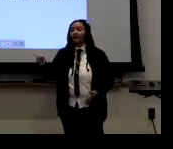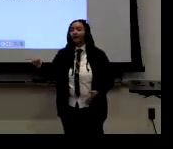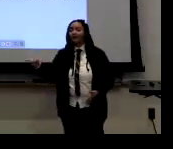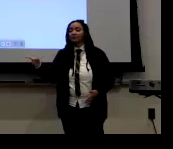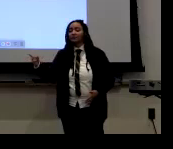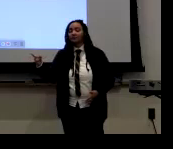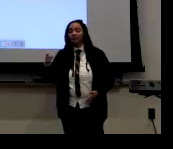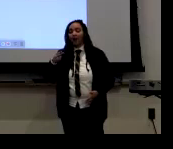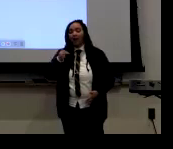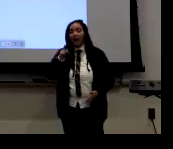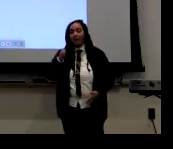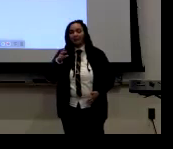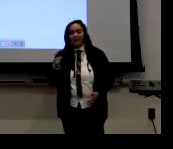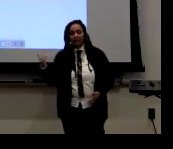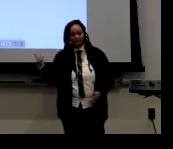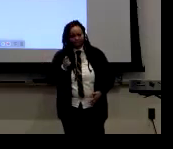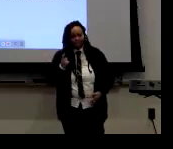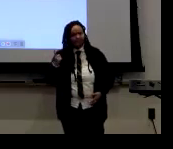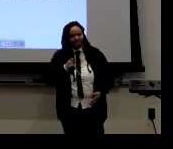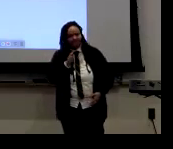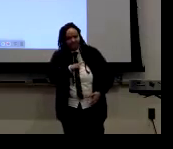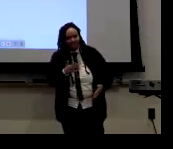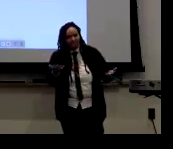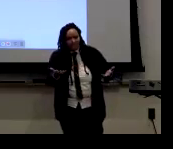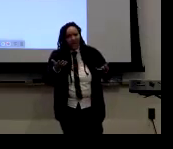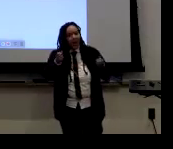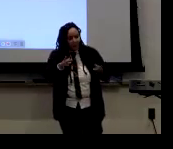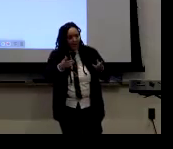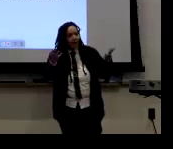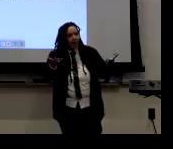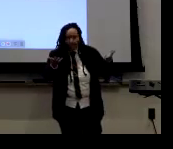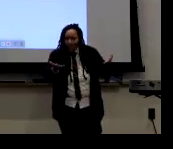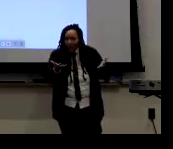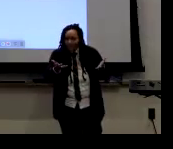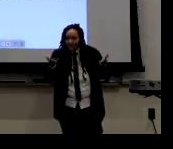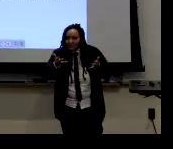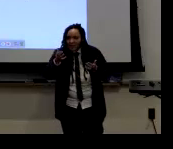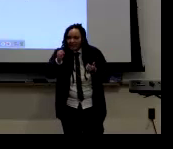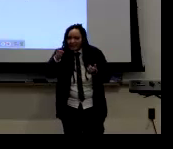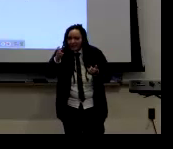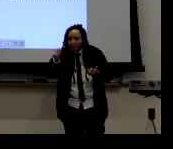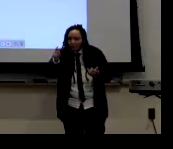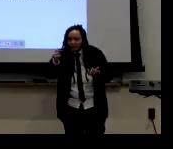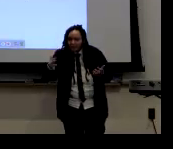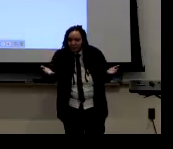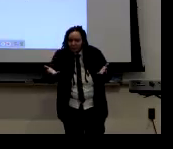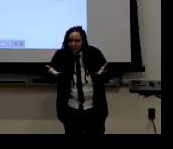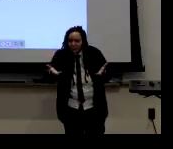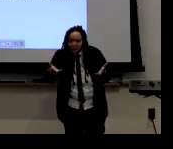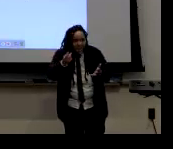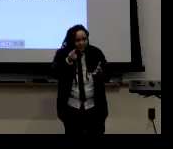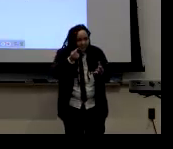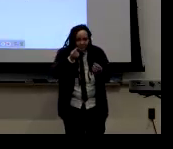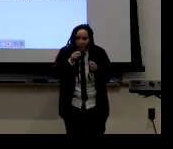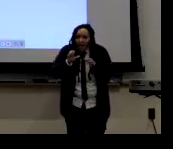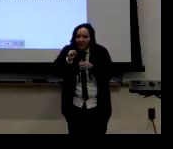it, the masculine female body. And Halberstam was asking questions, you know, about what